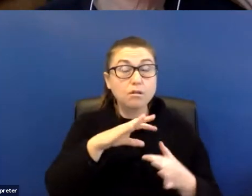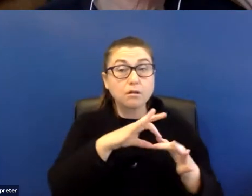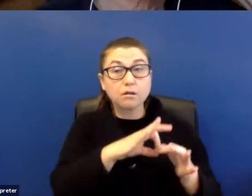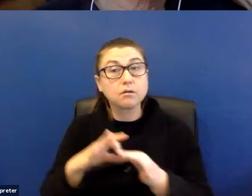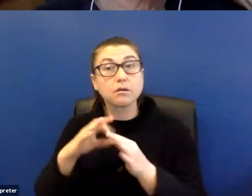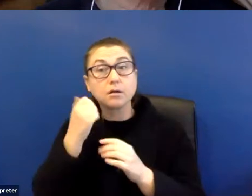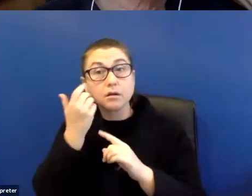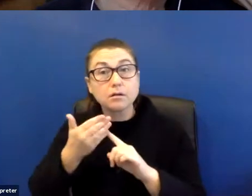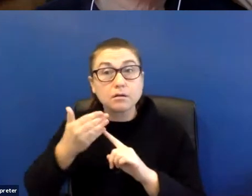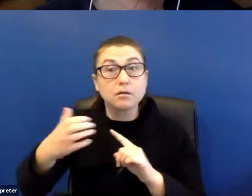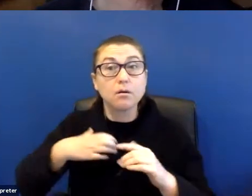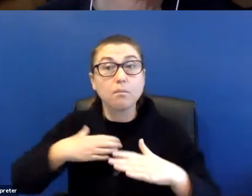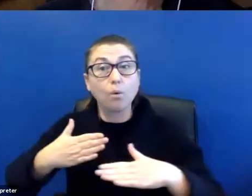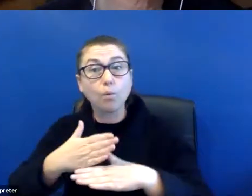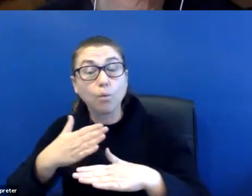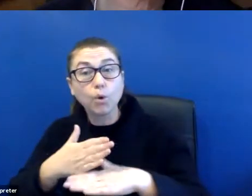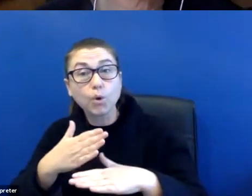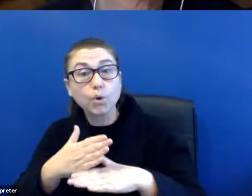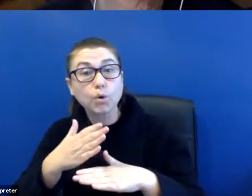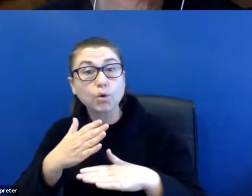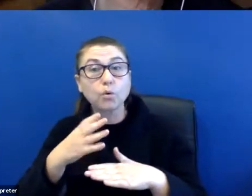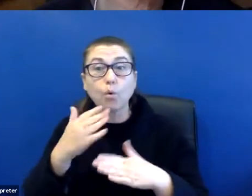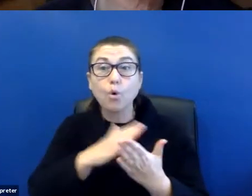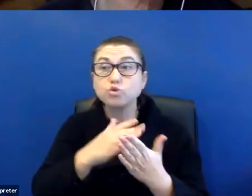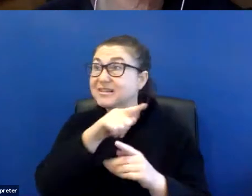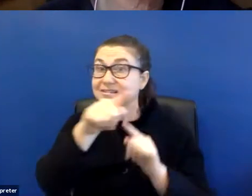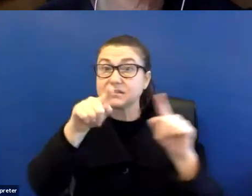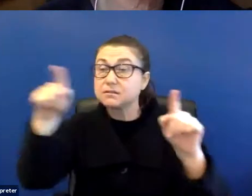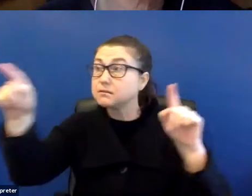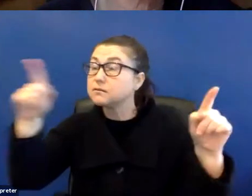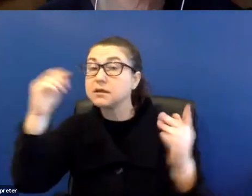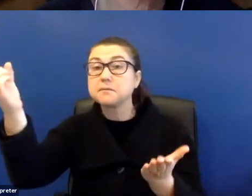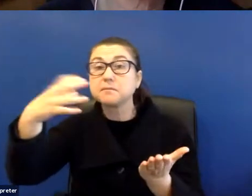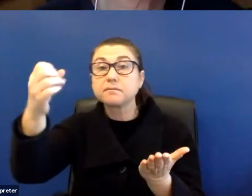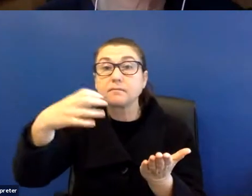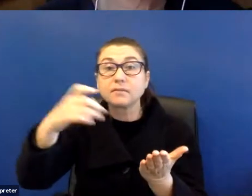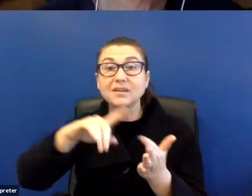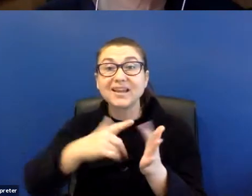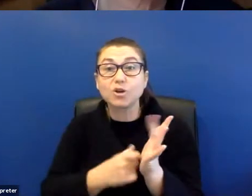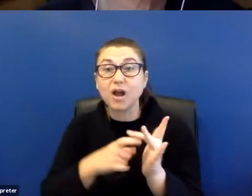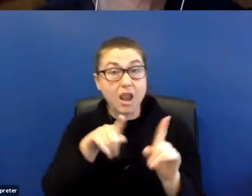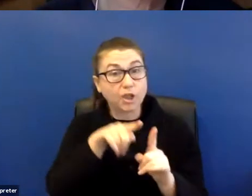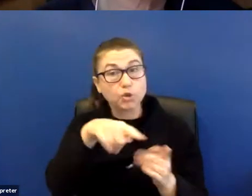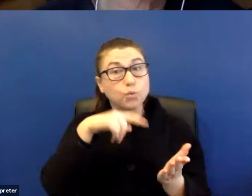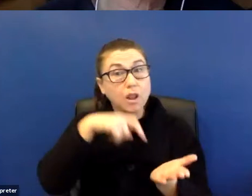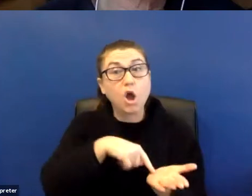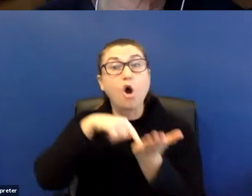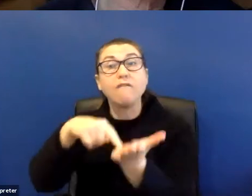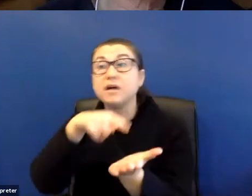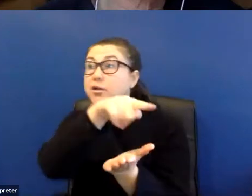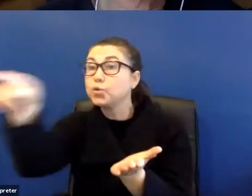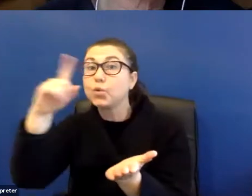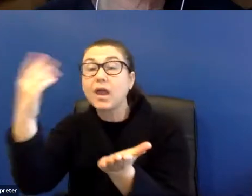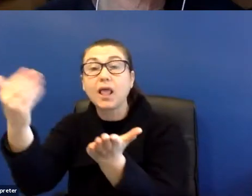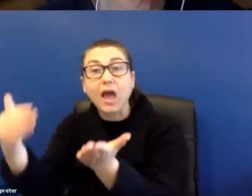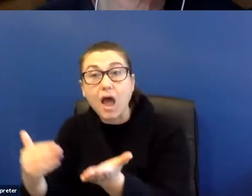Do you try and share that with others to expand this notion of the erratic? Is that an offering you're making for people to take on board